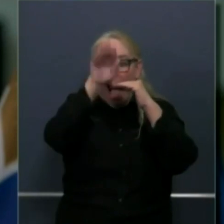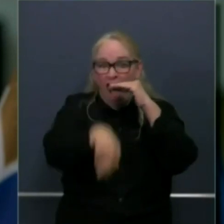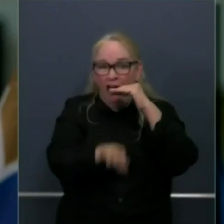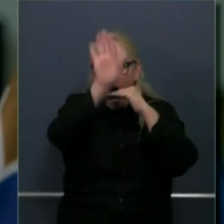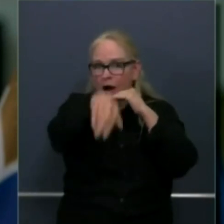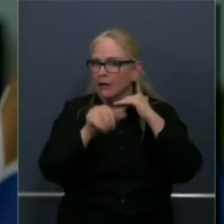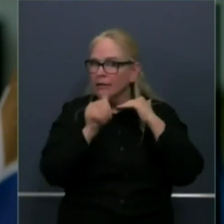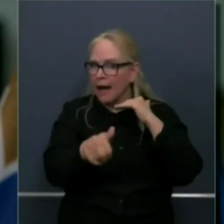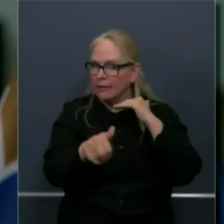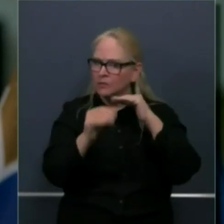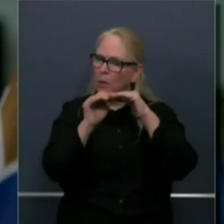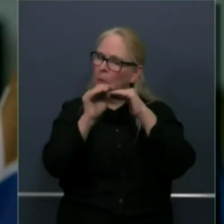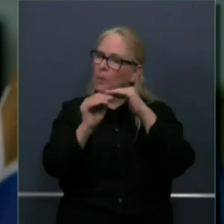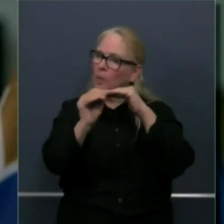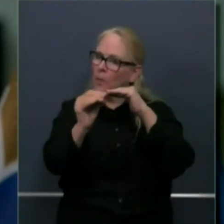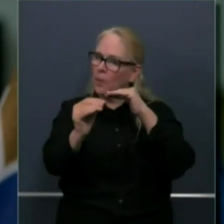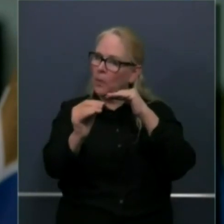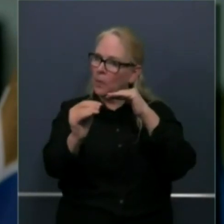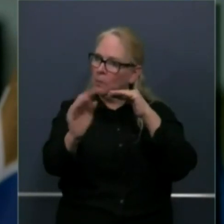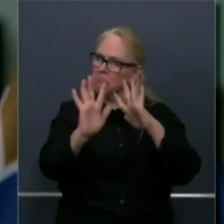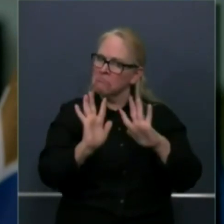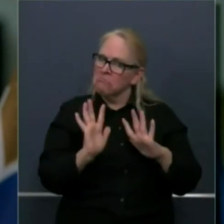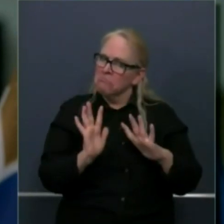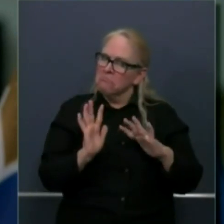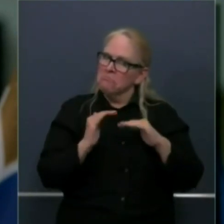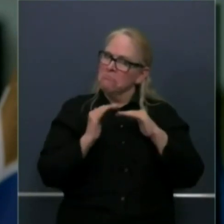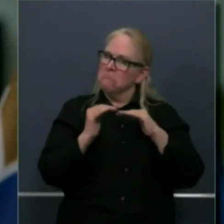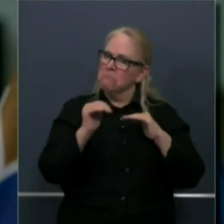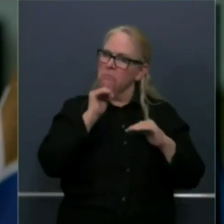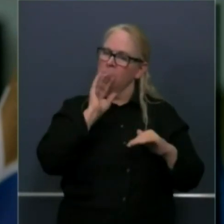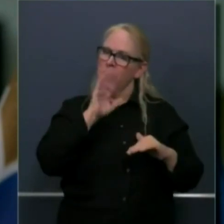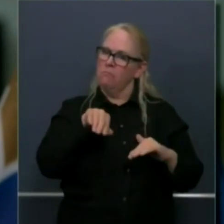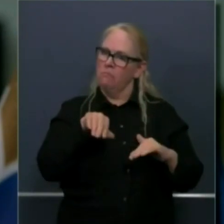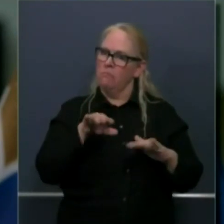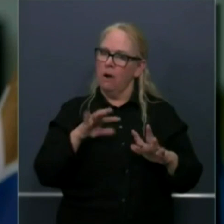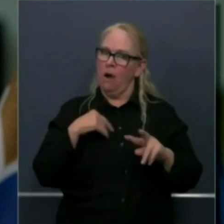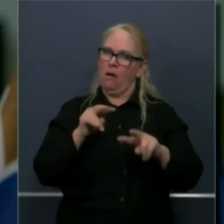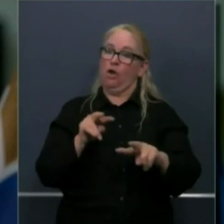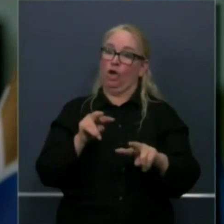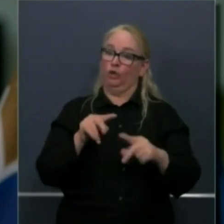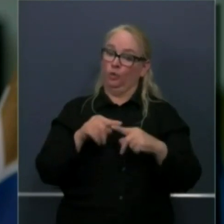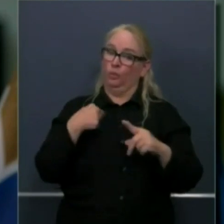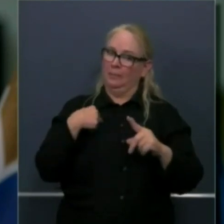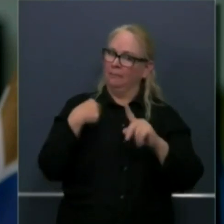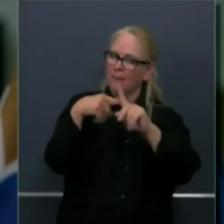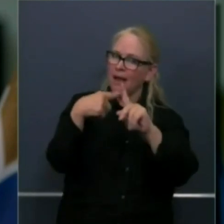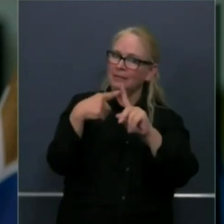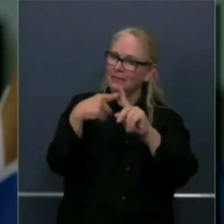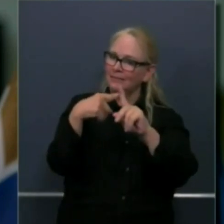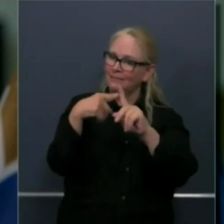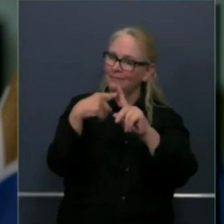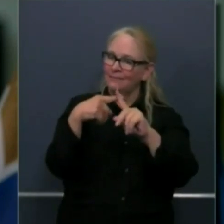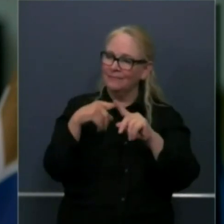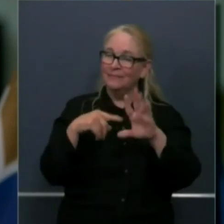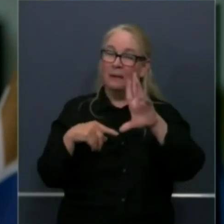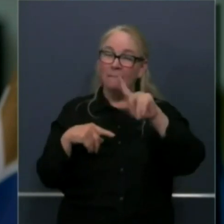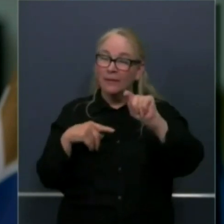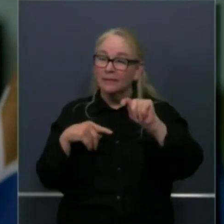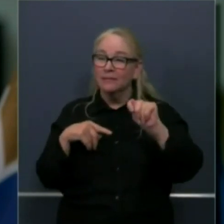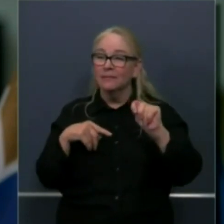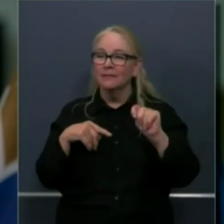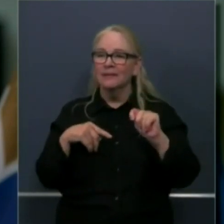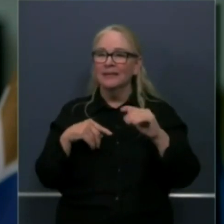just 14 days the stability is encouraging but again we're not seeing this significant decline